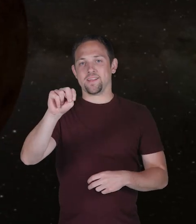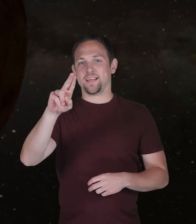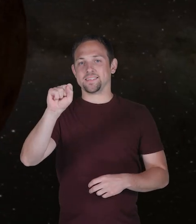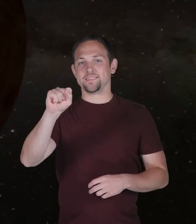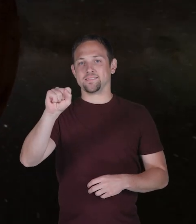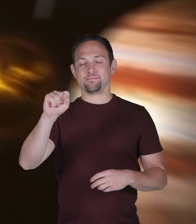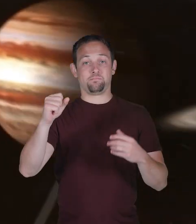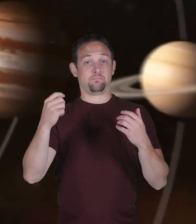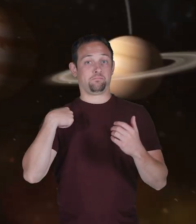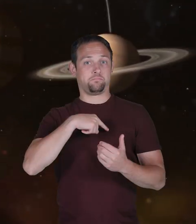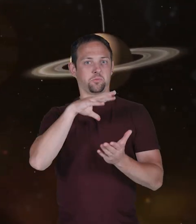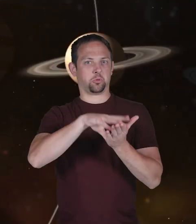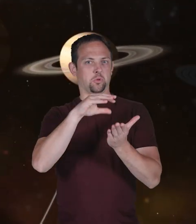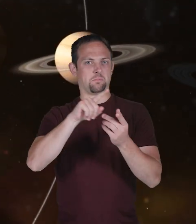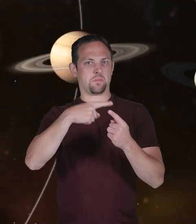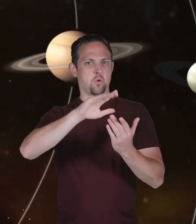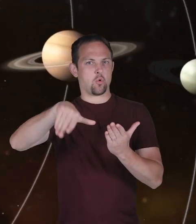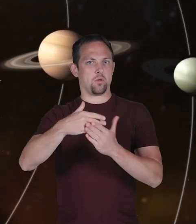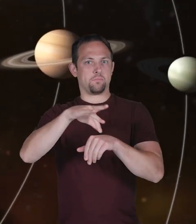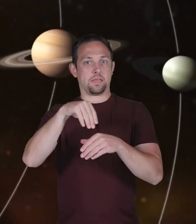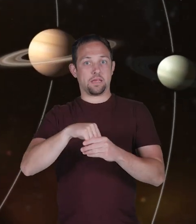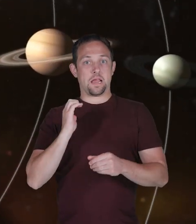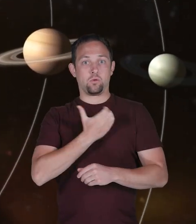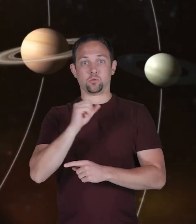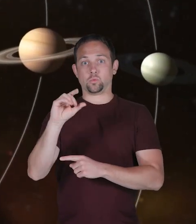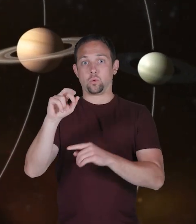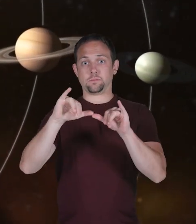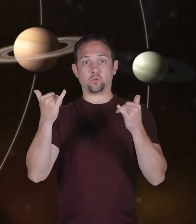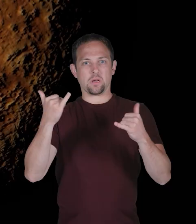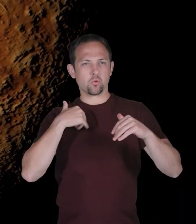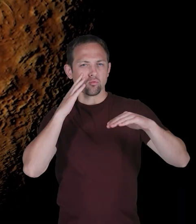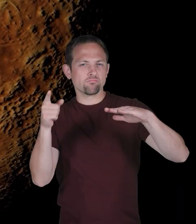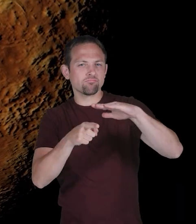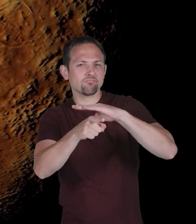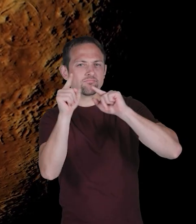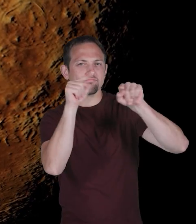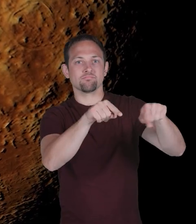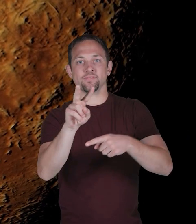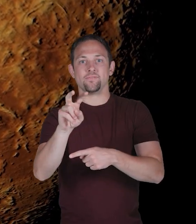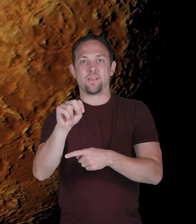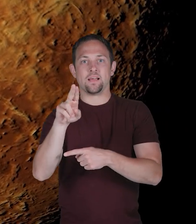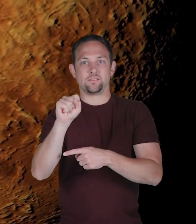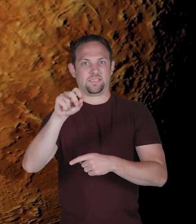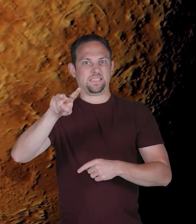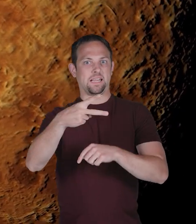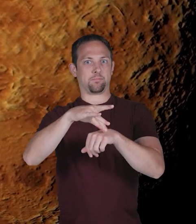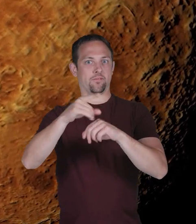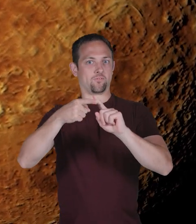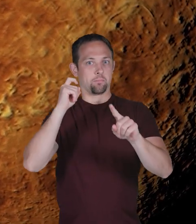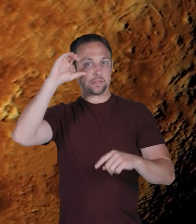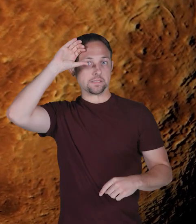Venus. We're learning about all of the planets in our solar system. Today, we are venturing to Venus,